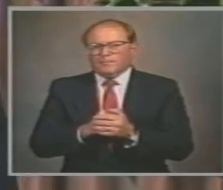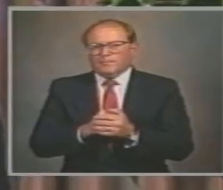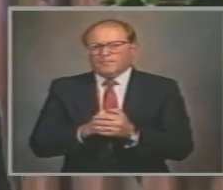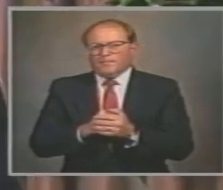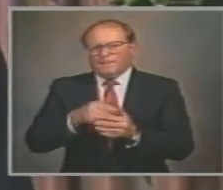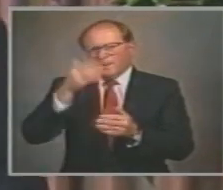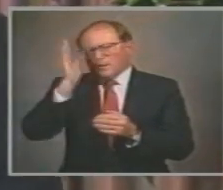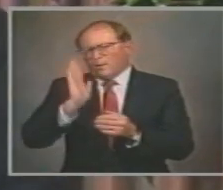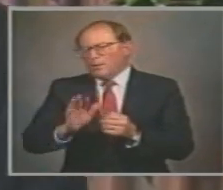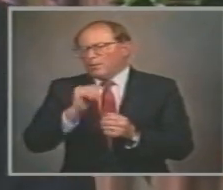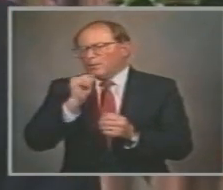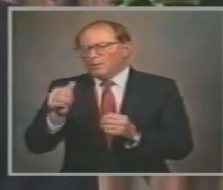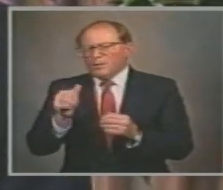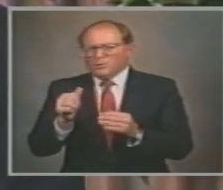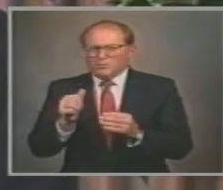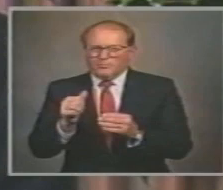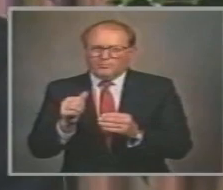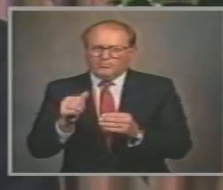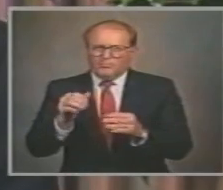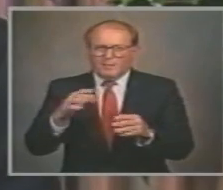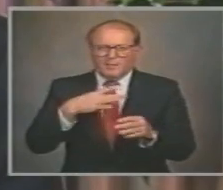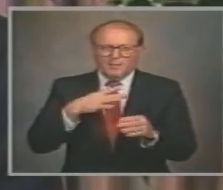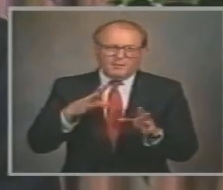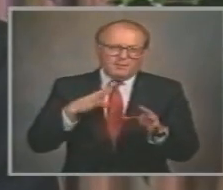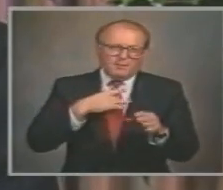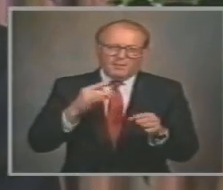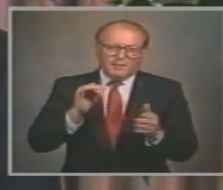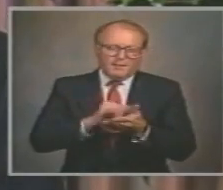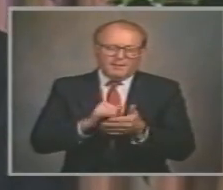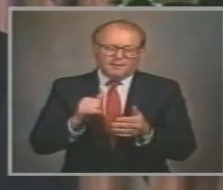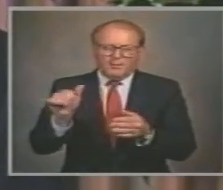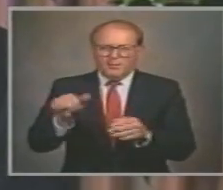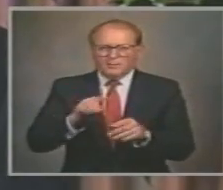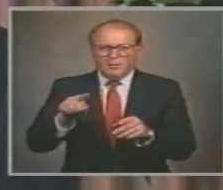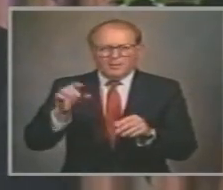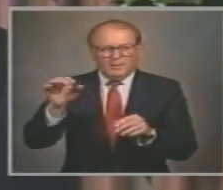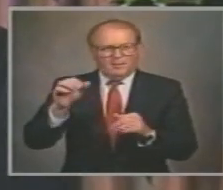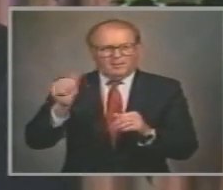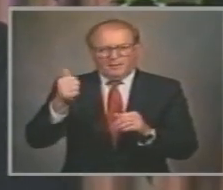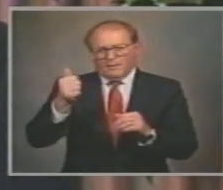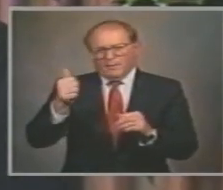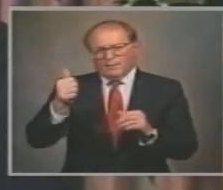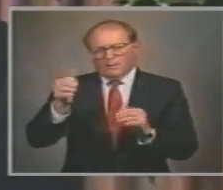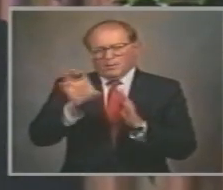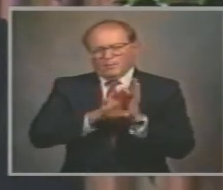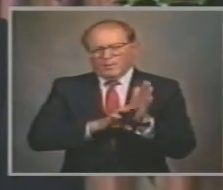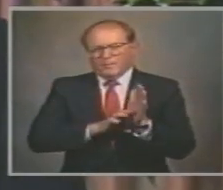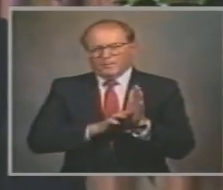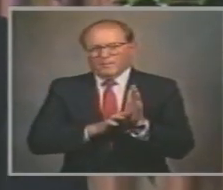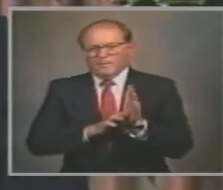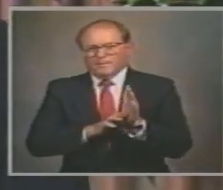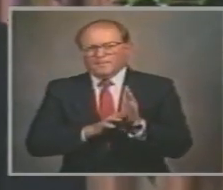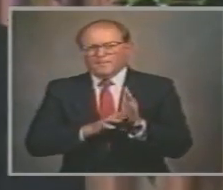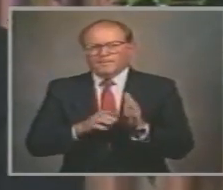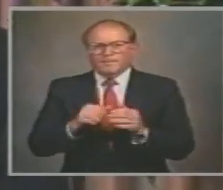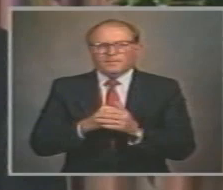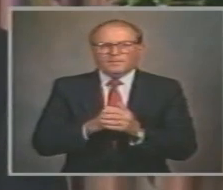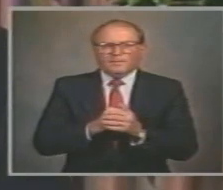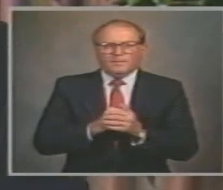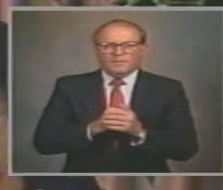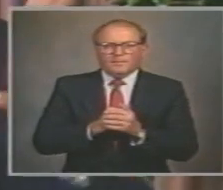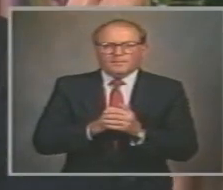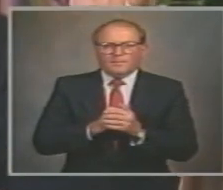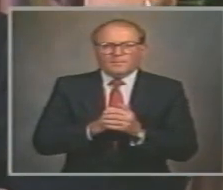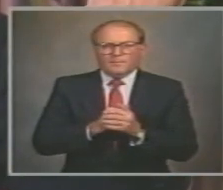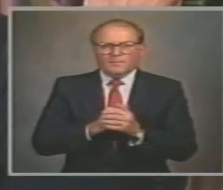God doesn't look on it lightly The last Thou shalt not envy Because it's position Or power Or prestige Or